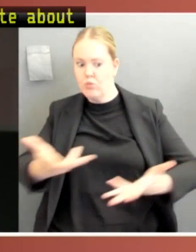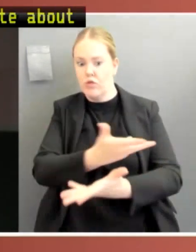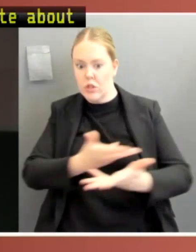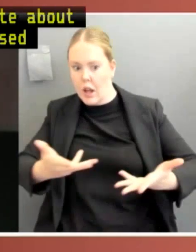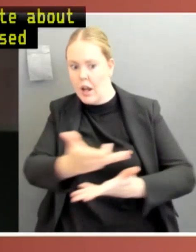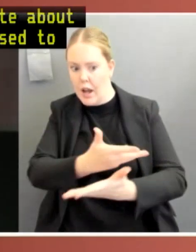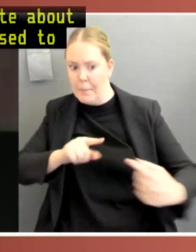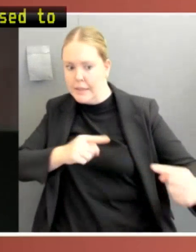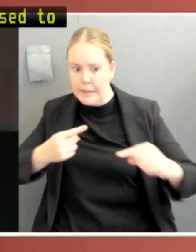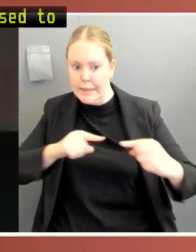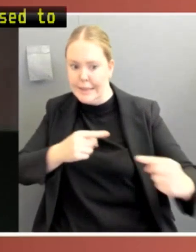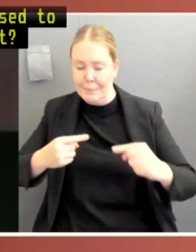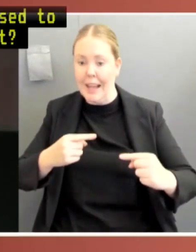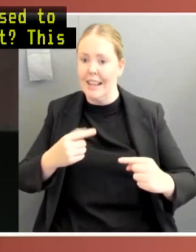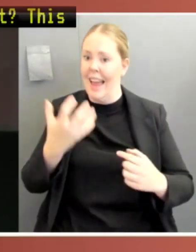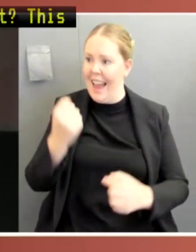nine hours.